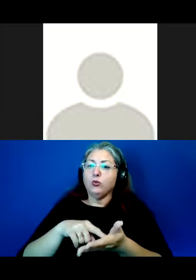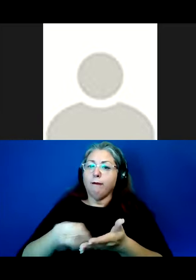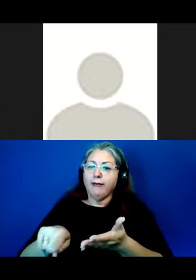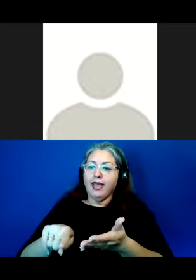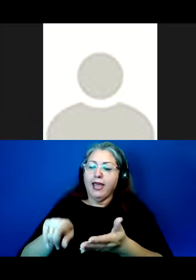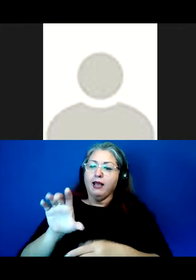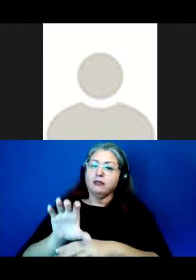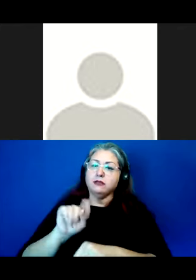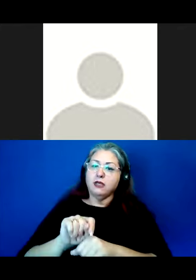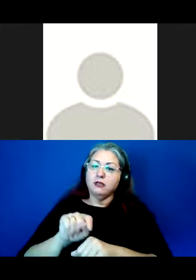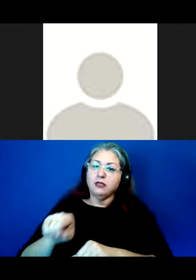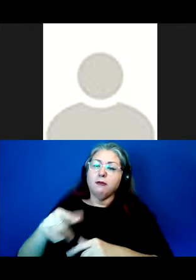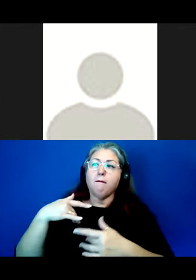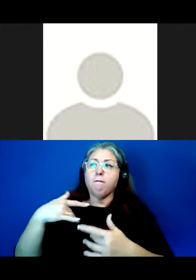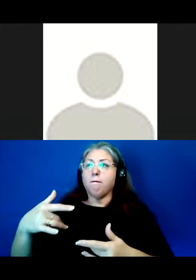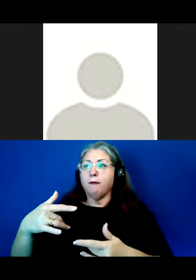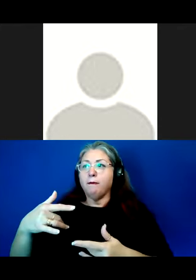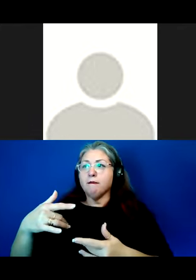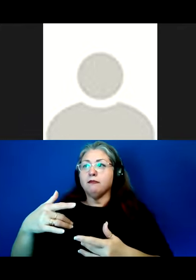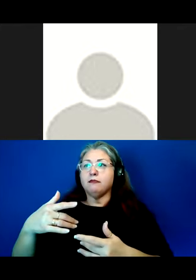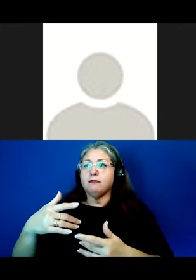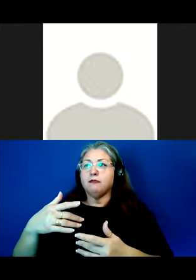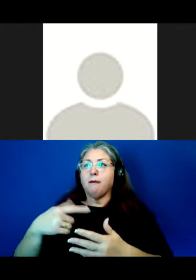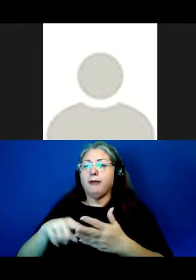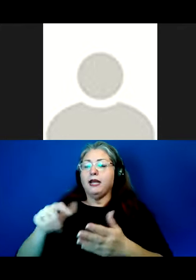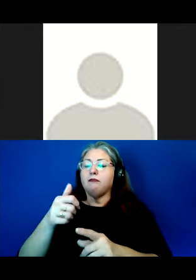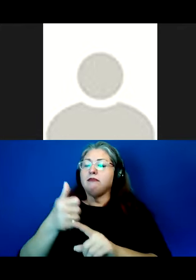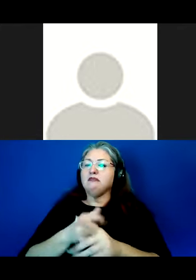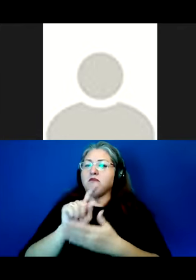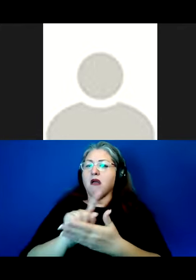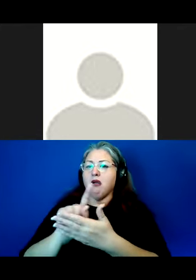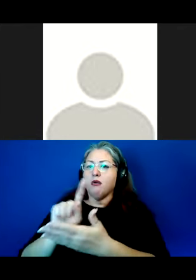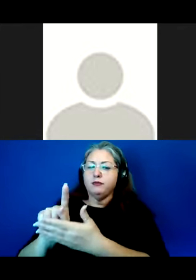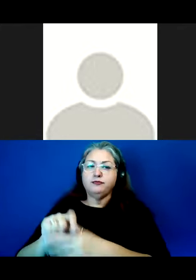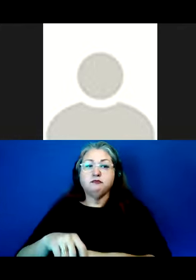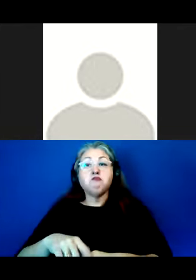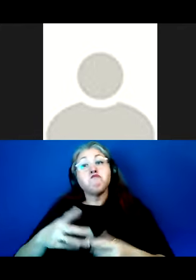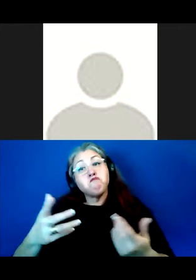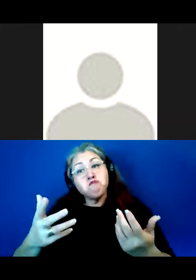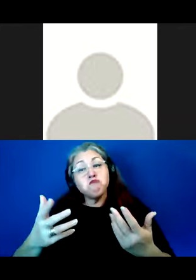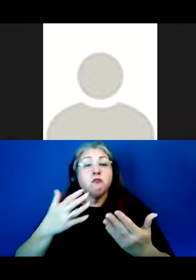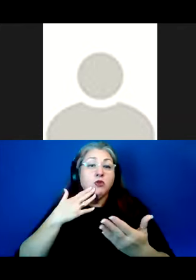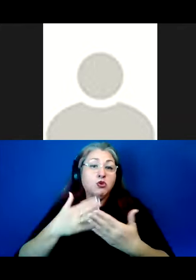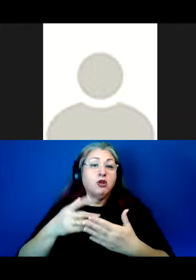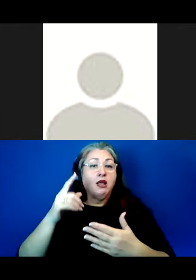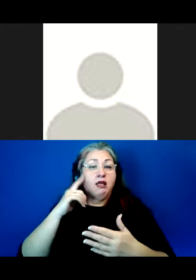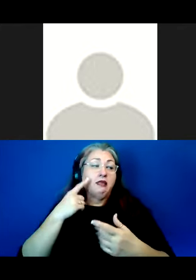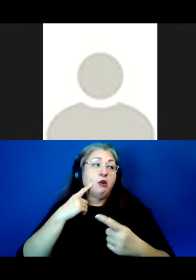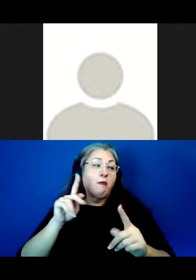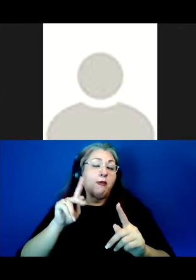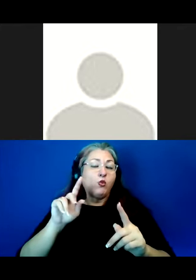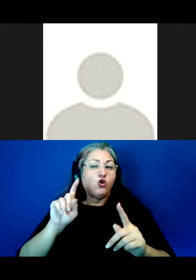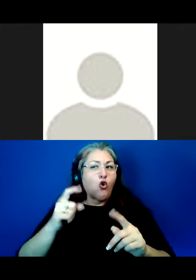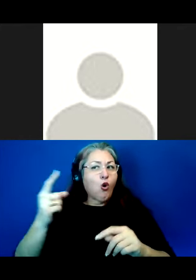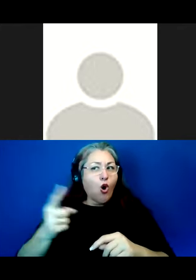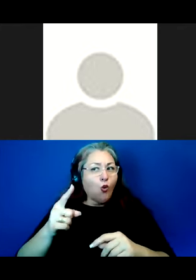language consultant, usually by the hour. This can work well, and in fact, I think people should almost